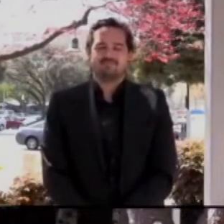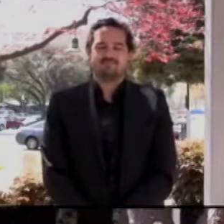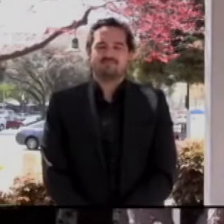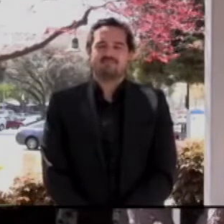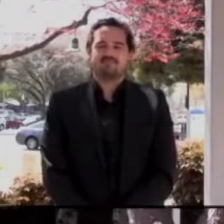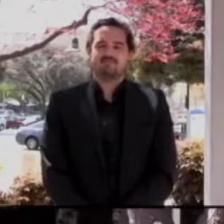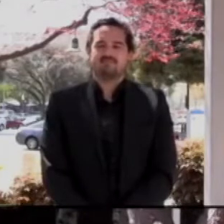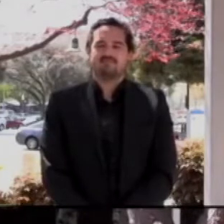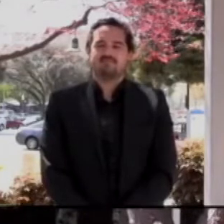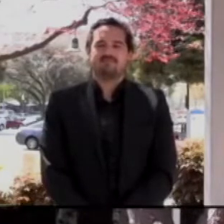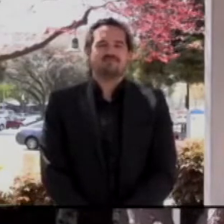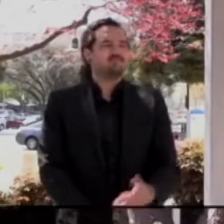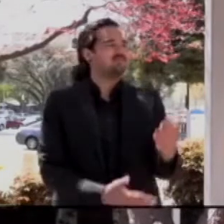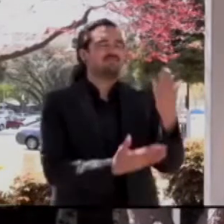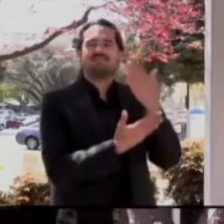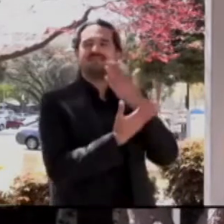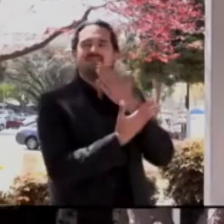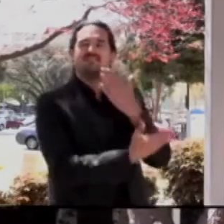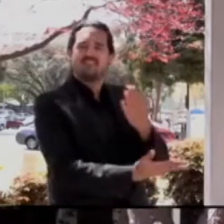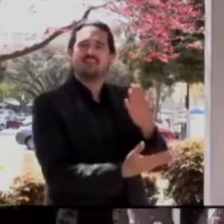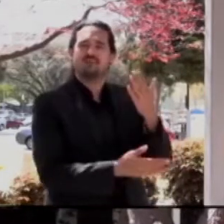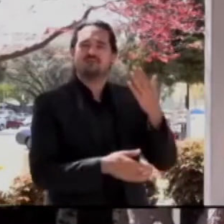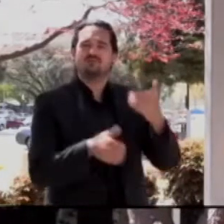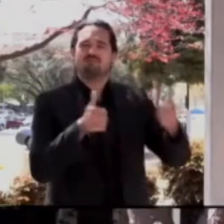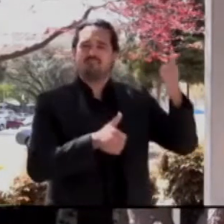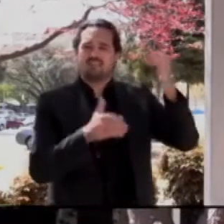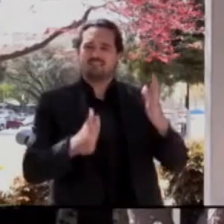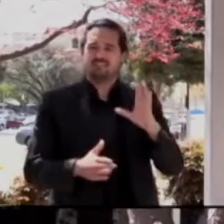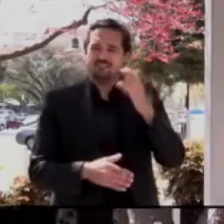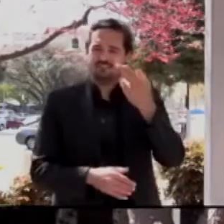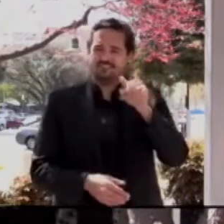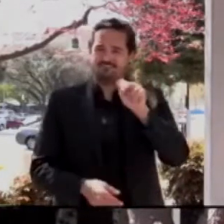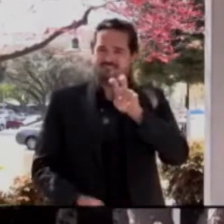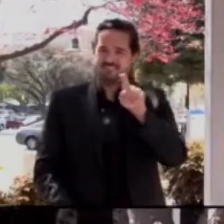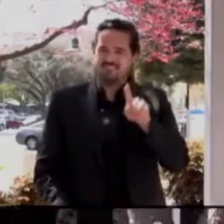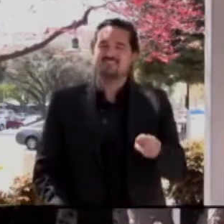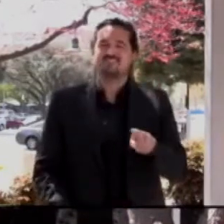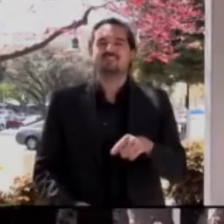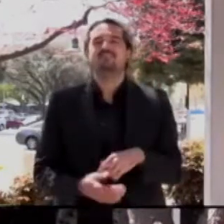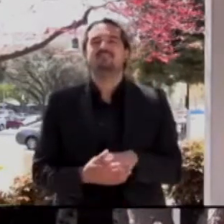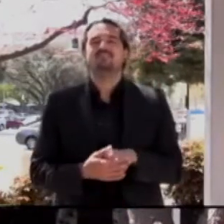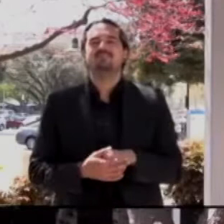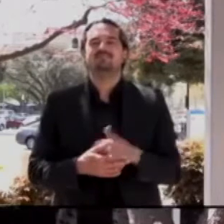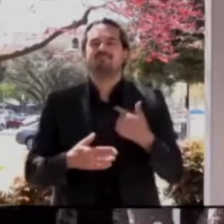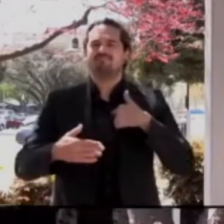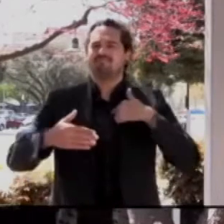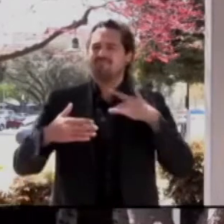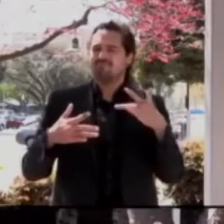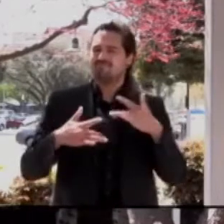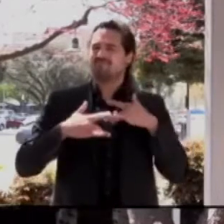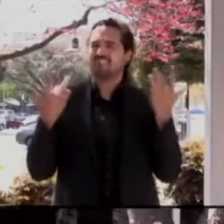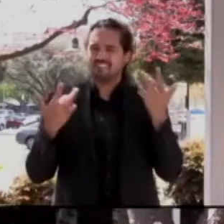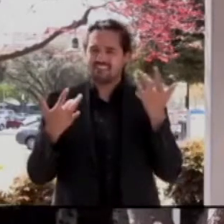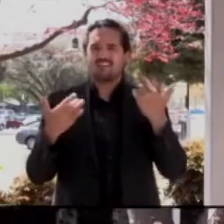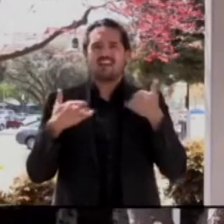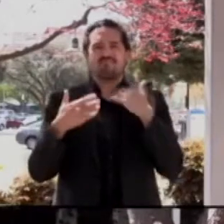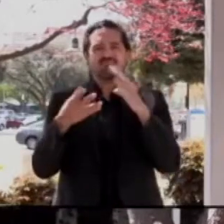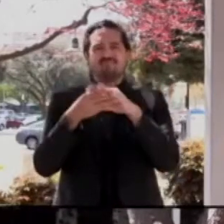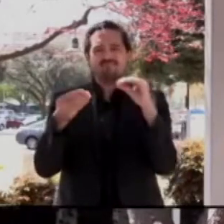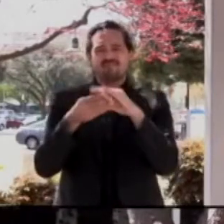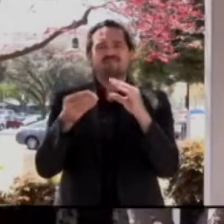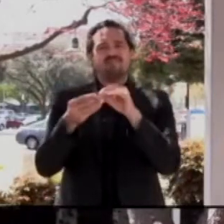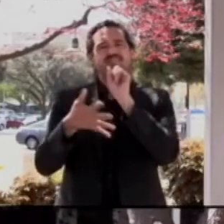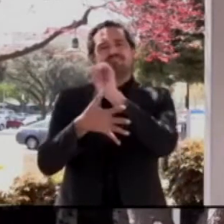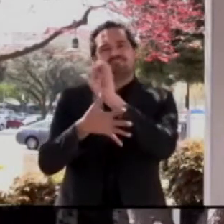Thank you, Supervisor Chavez. Today is a really exciting day. My name is Otto Lee, County Supervisor for Santa Clara County,